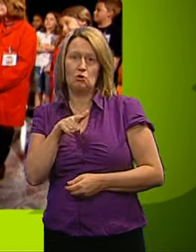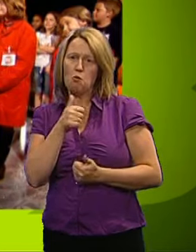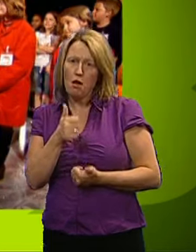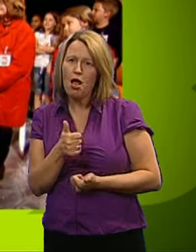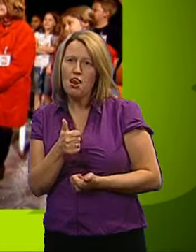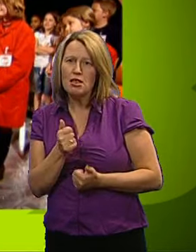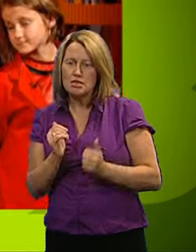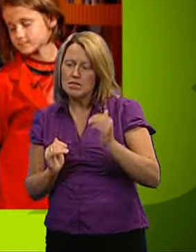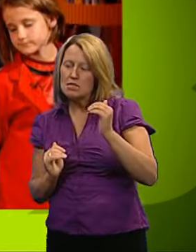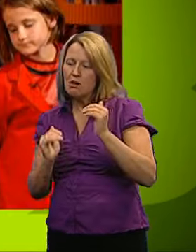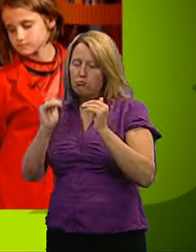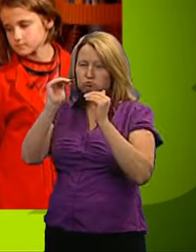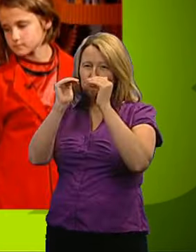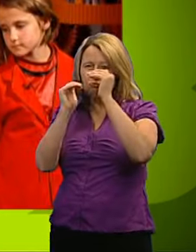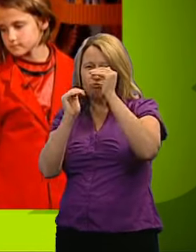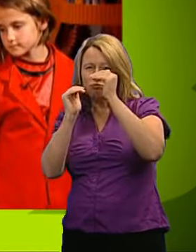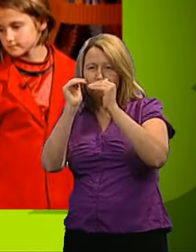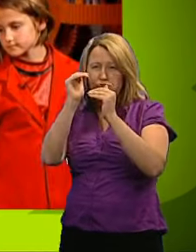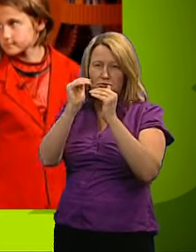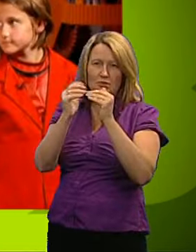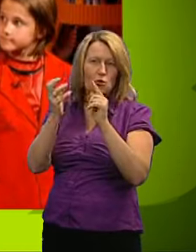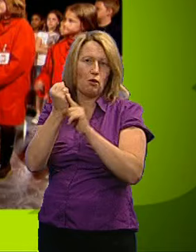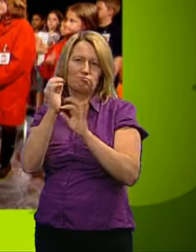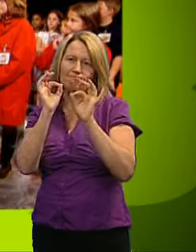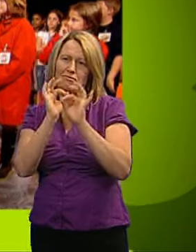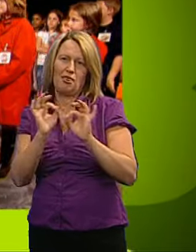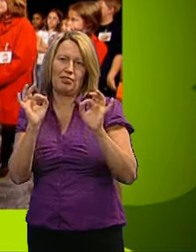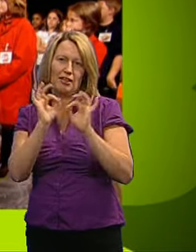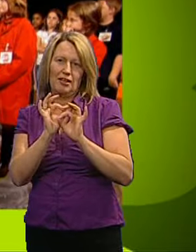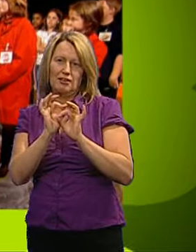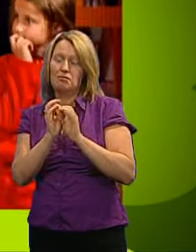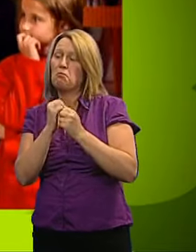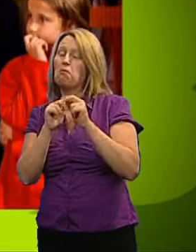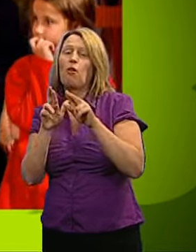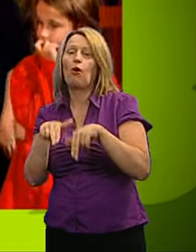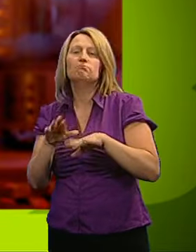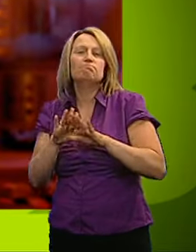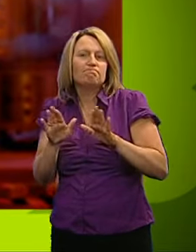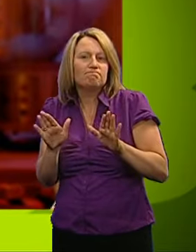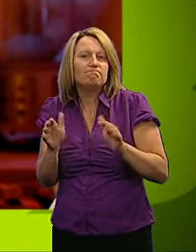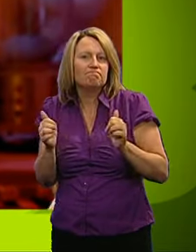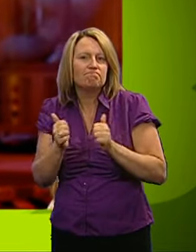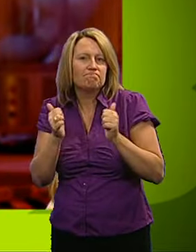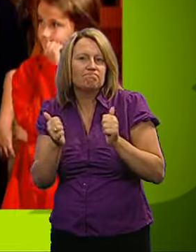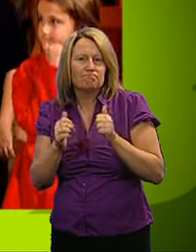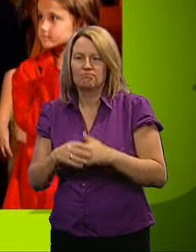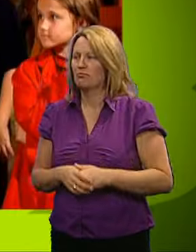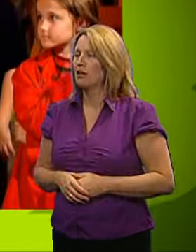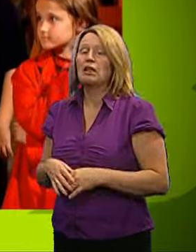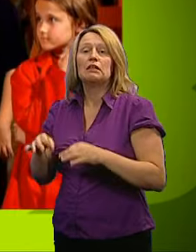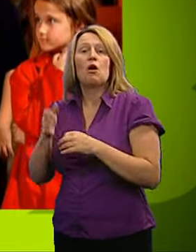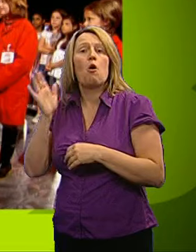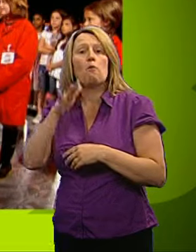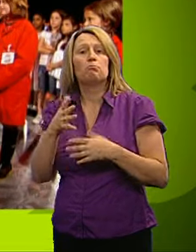well. You held it at a draw through most of the game and in the end you didn't do the winning thing, you did the losing thing instead.